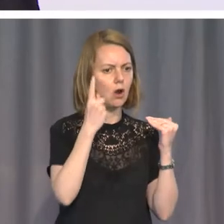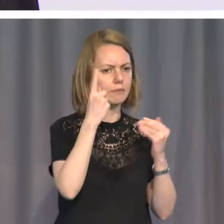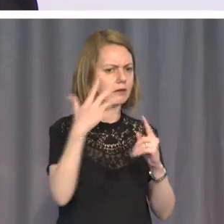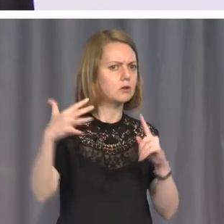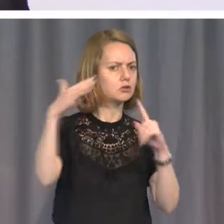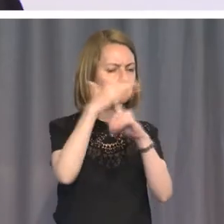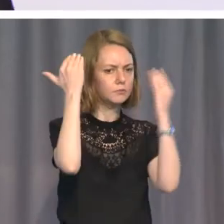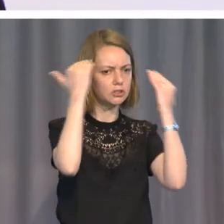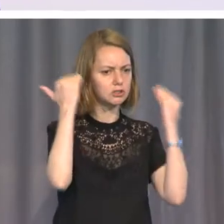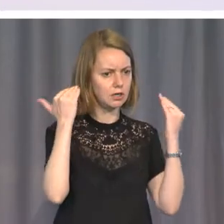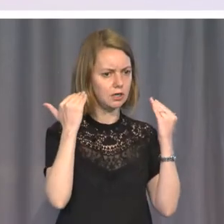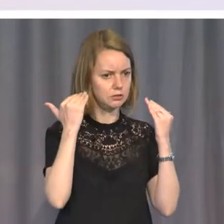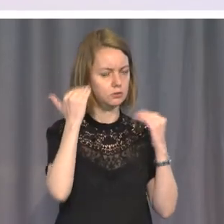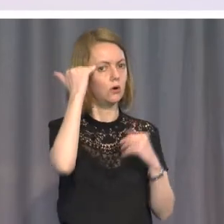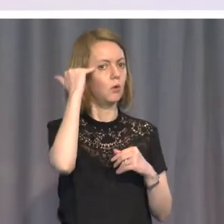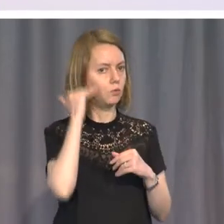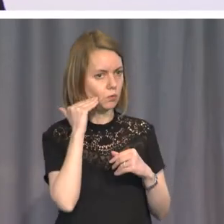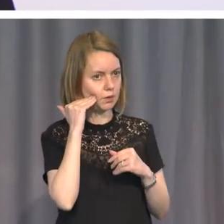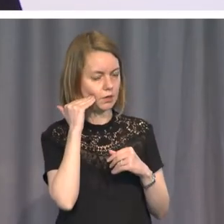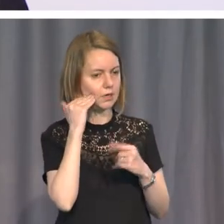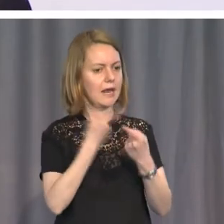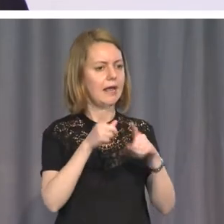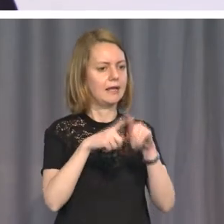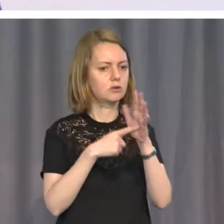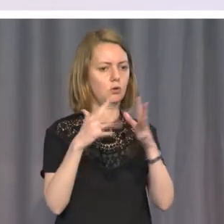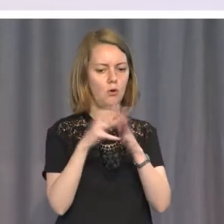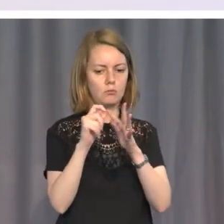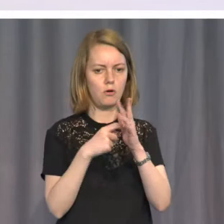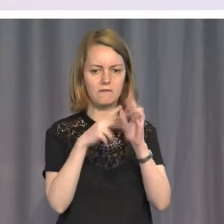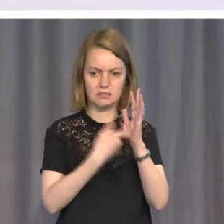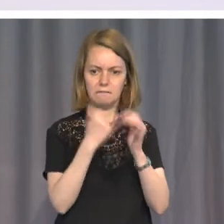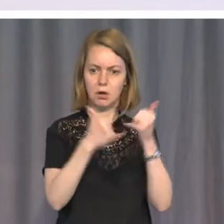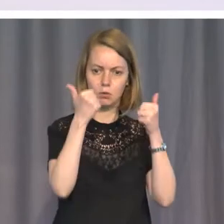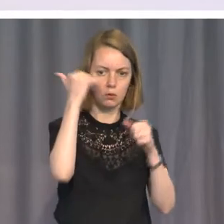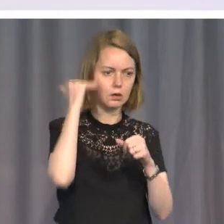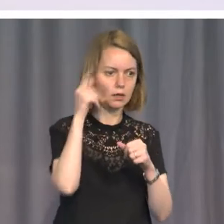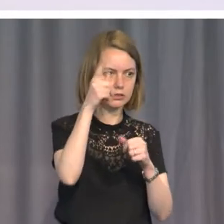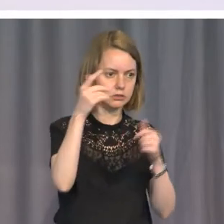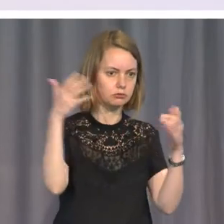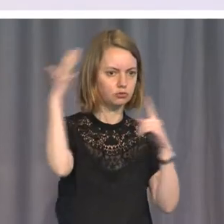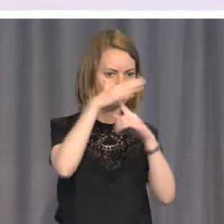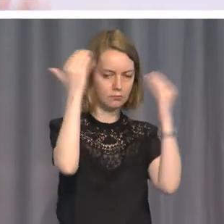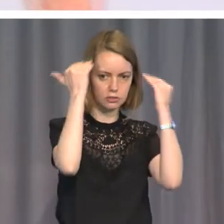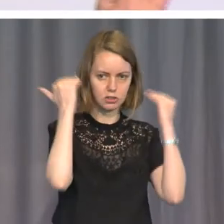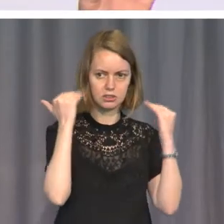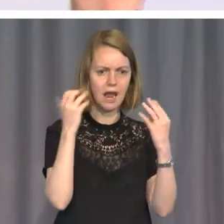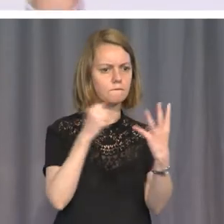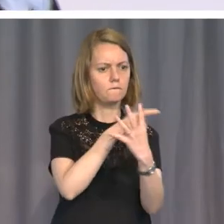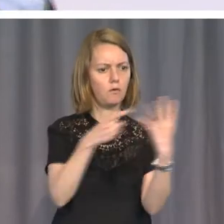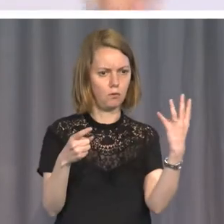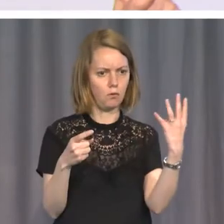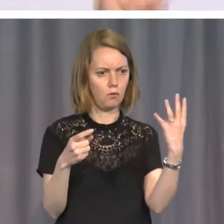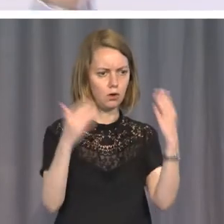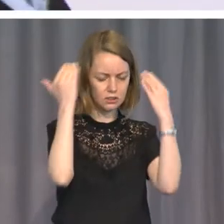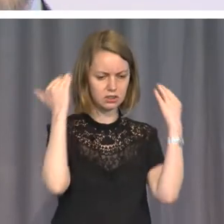law professor, the first woman appointed to the bench. The Rajapaskas, there are four of them, there's the